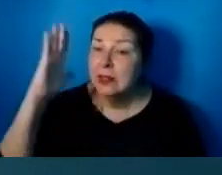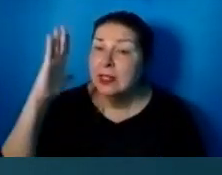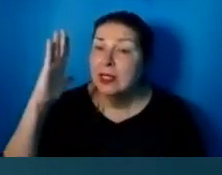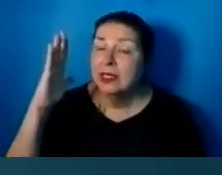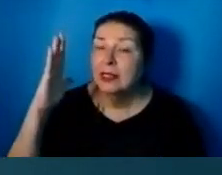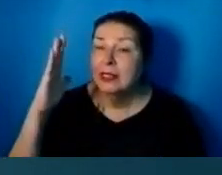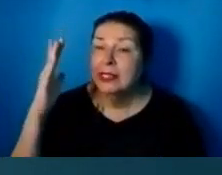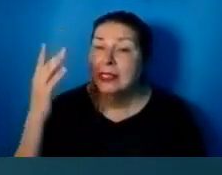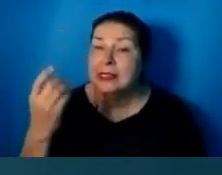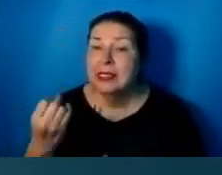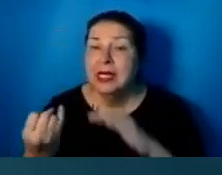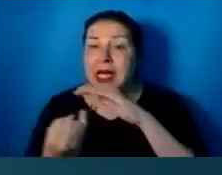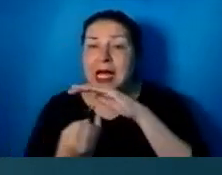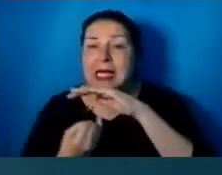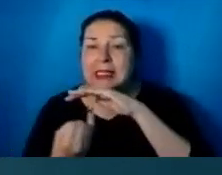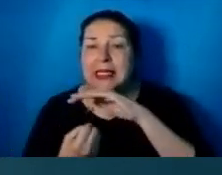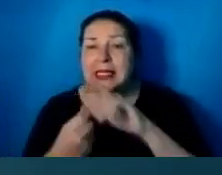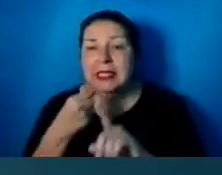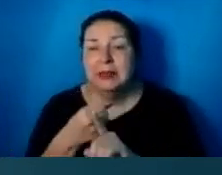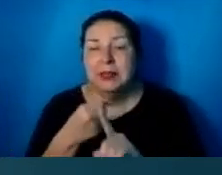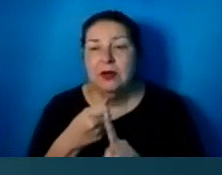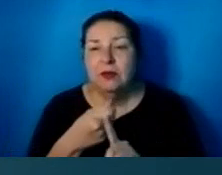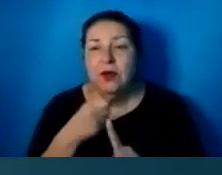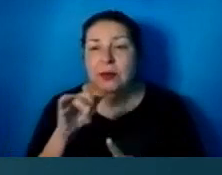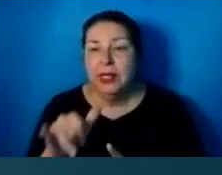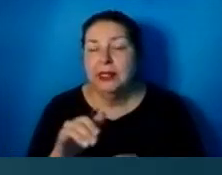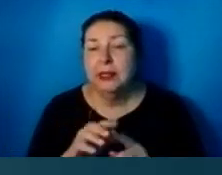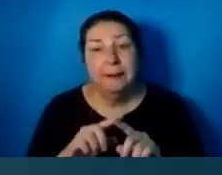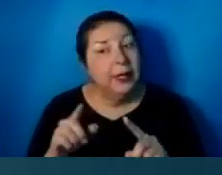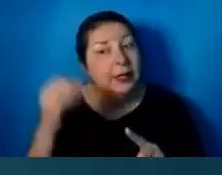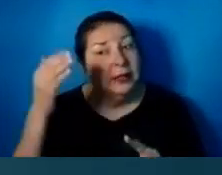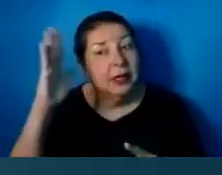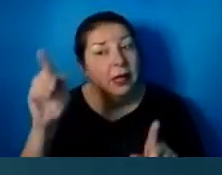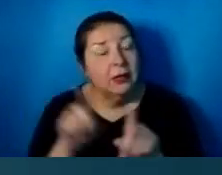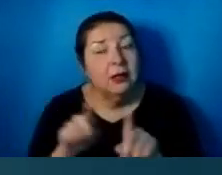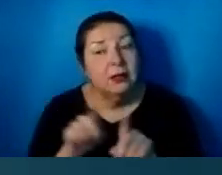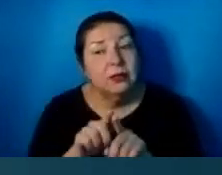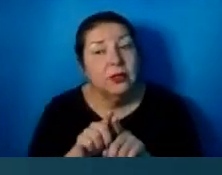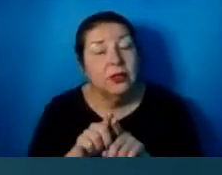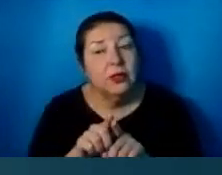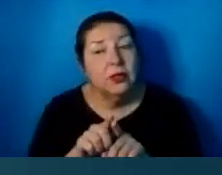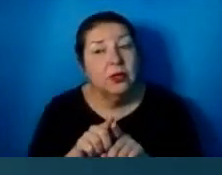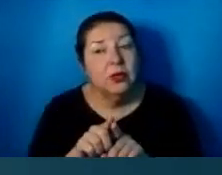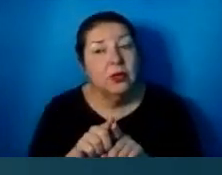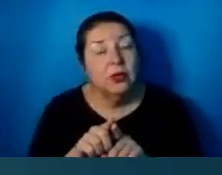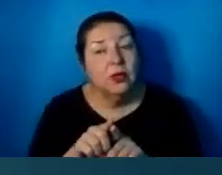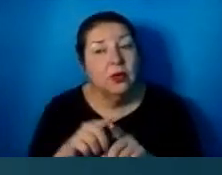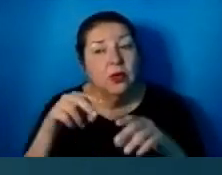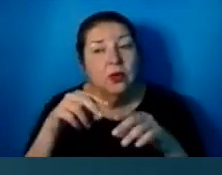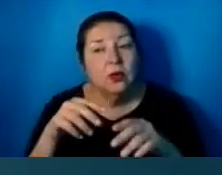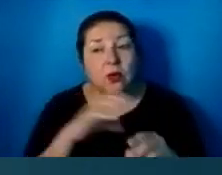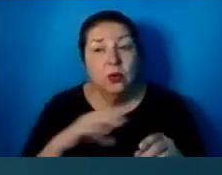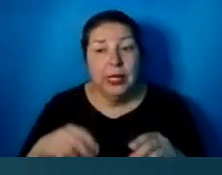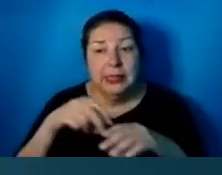isolated himself from that. But God also raised him from the dead because he